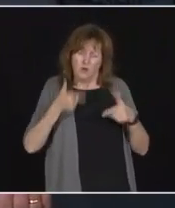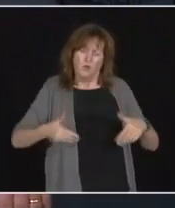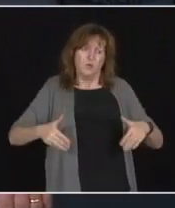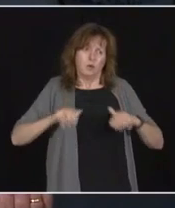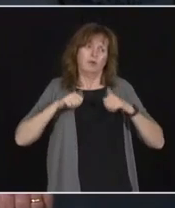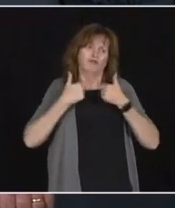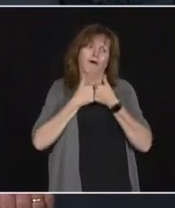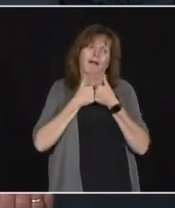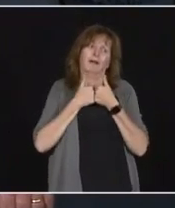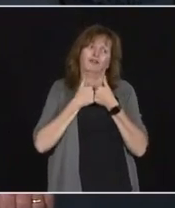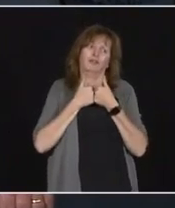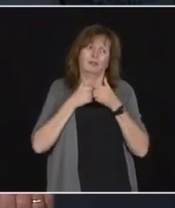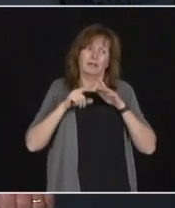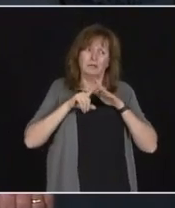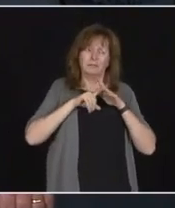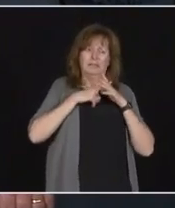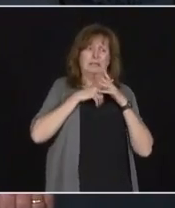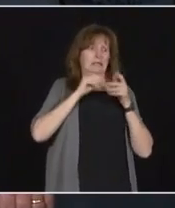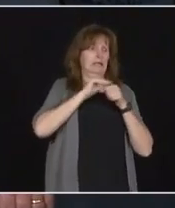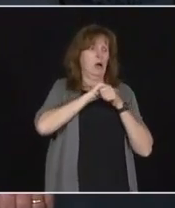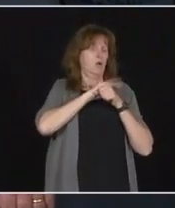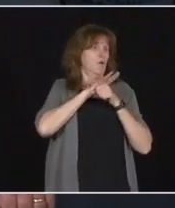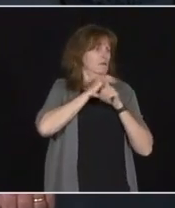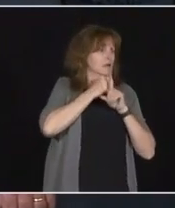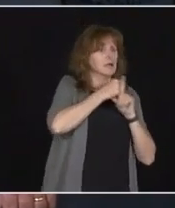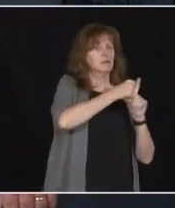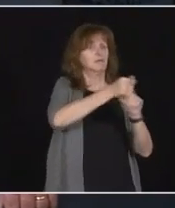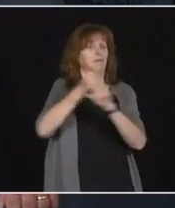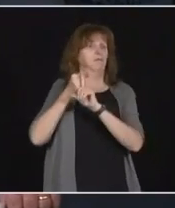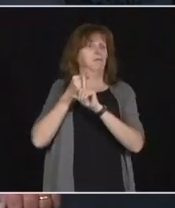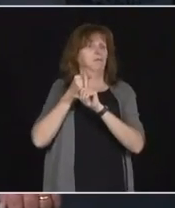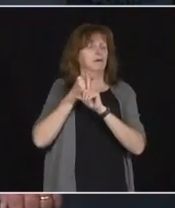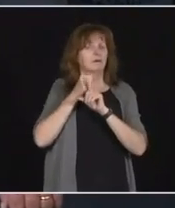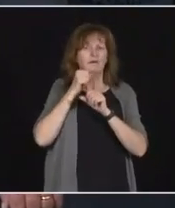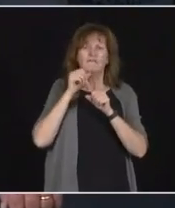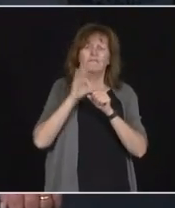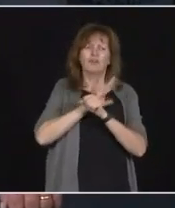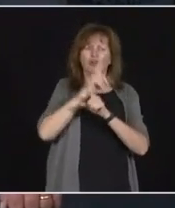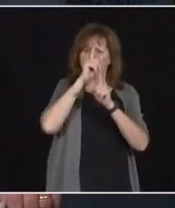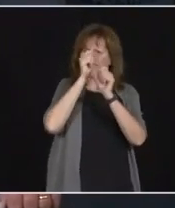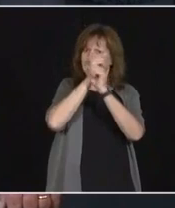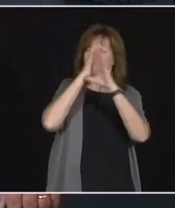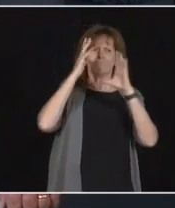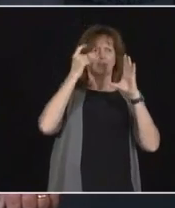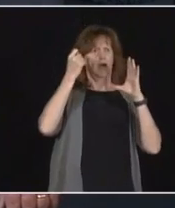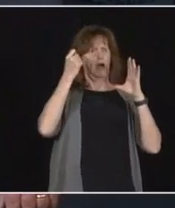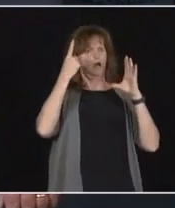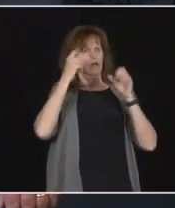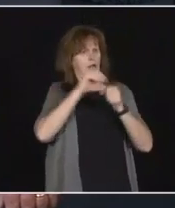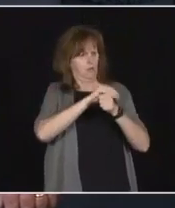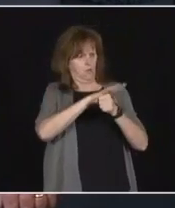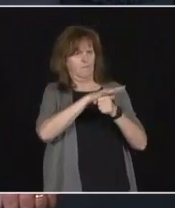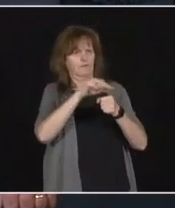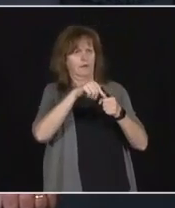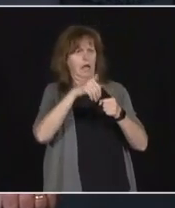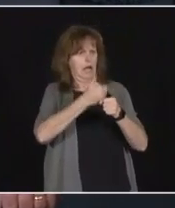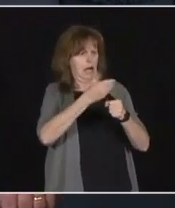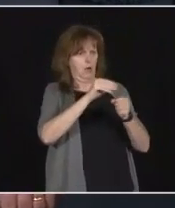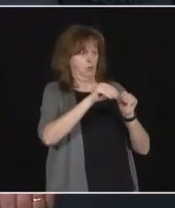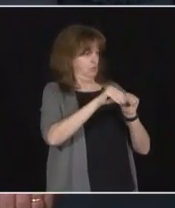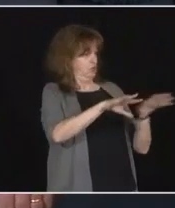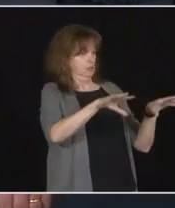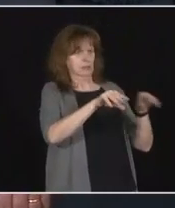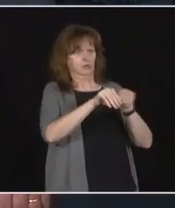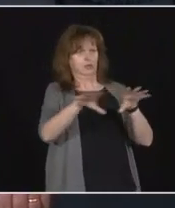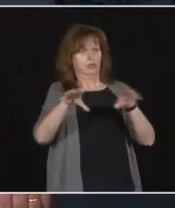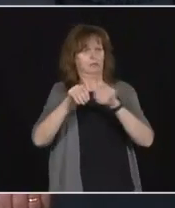at the very beginning of this, not understanding fully the nature of spread of COVID. We were using the medical officer of